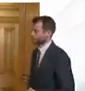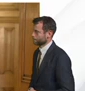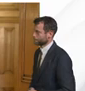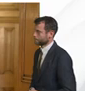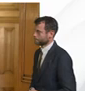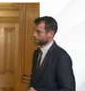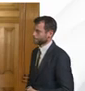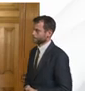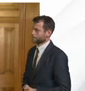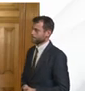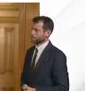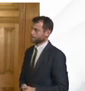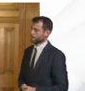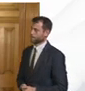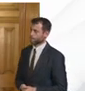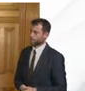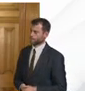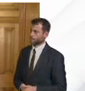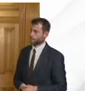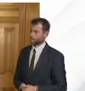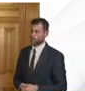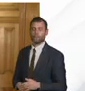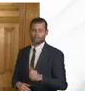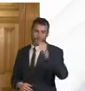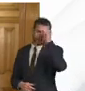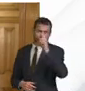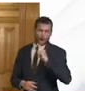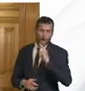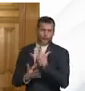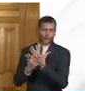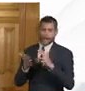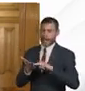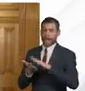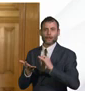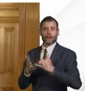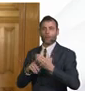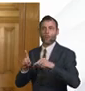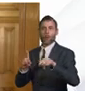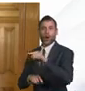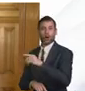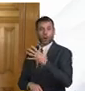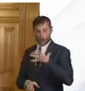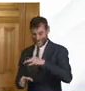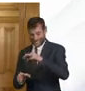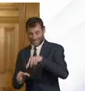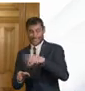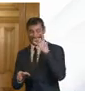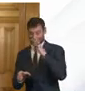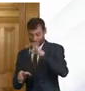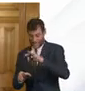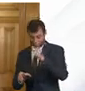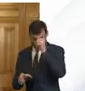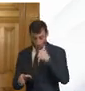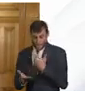across public service are so keen to get the testing ramp up that we need to see and that we're